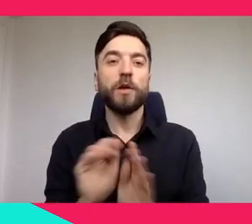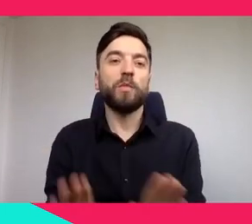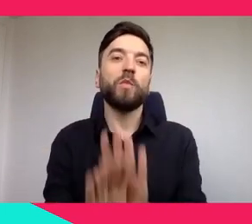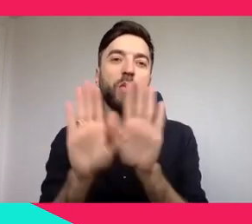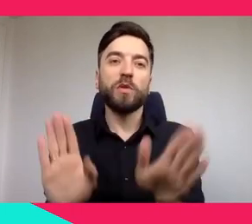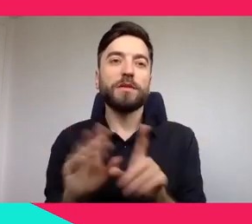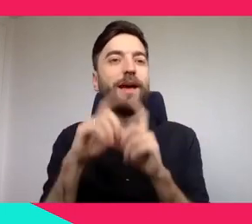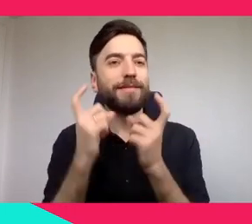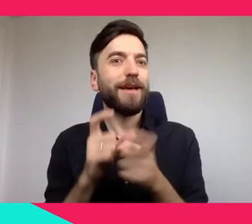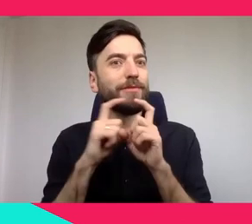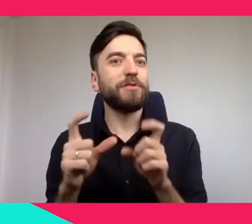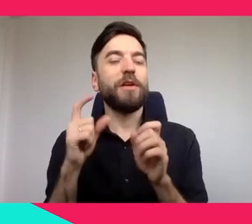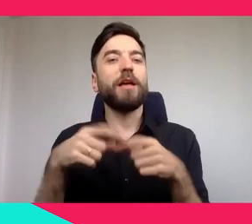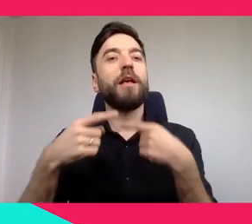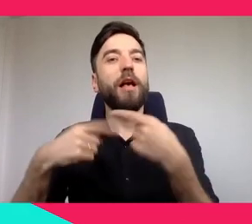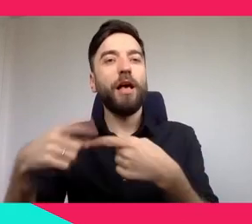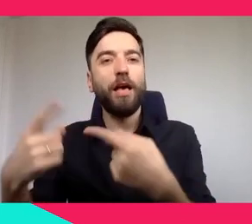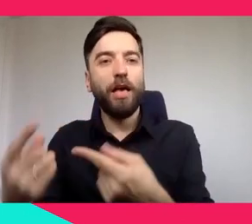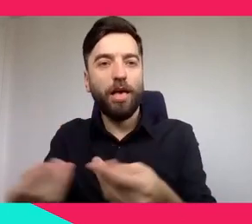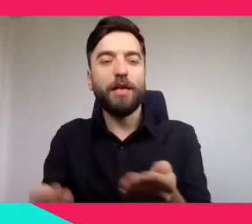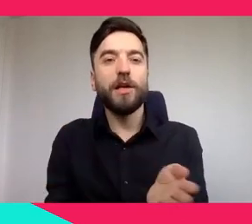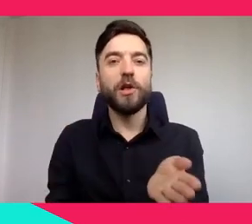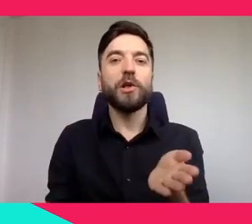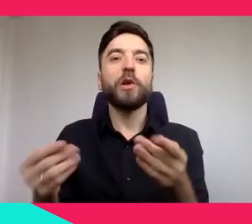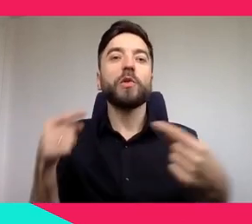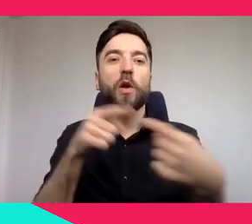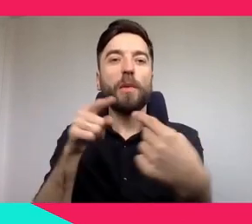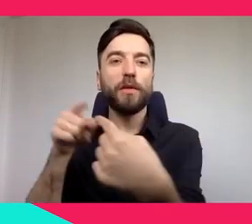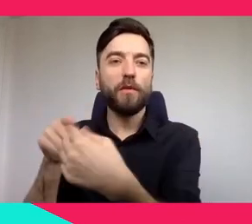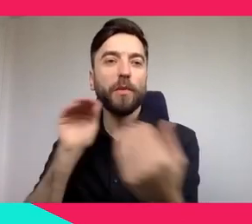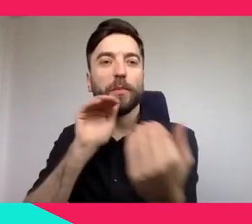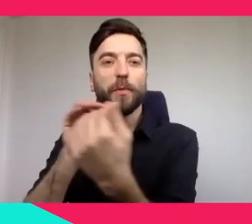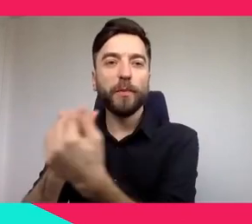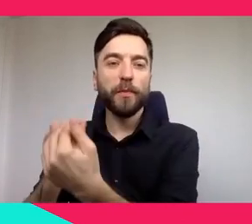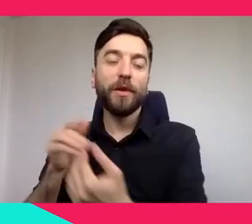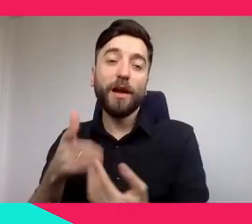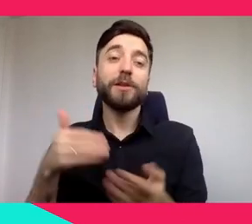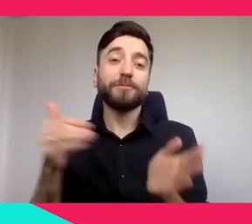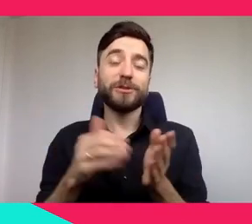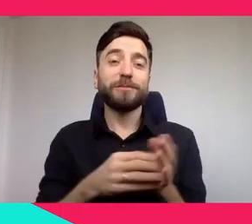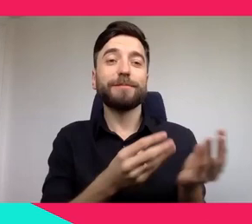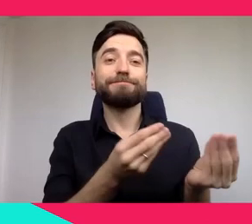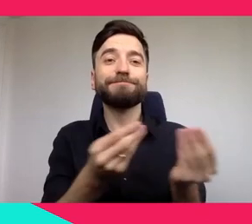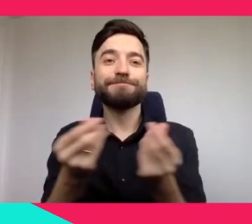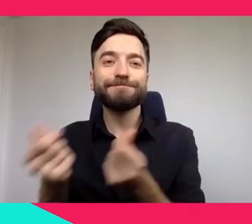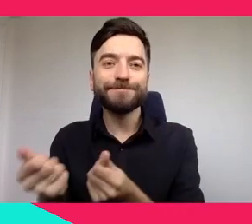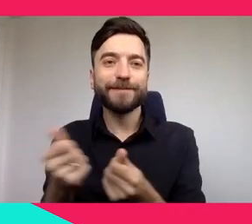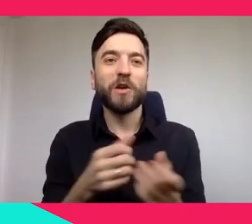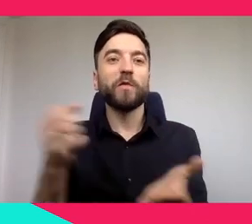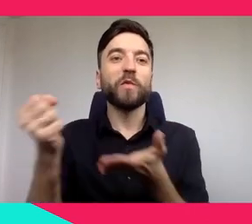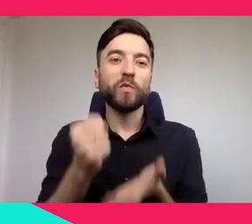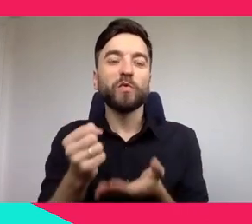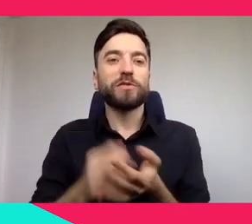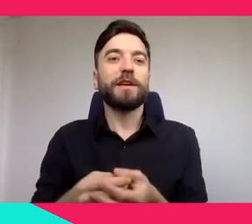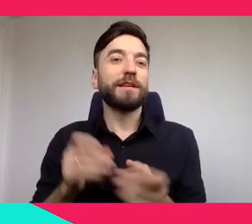But adaptation requires font and innovation. The problem is that a lot of museums lack